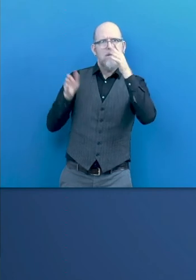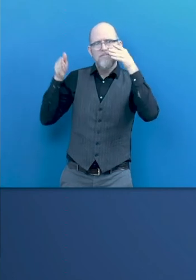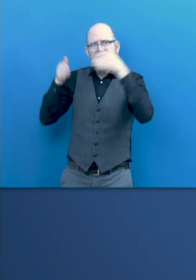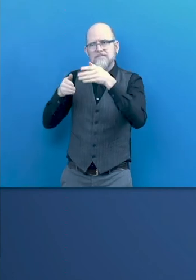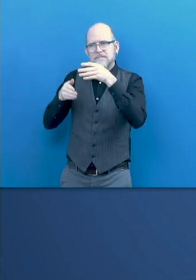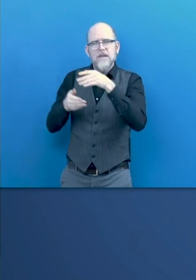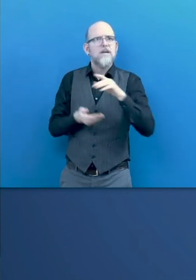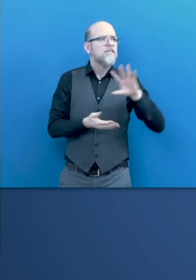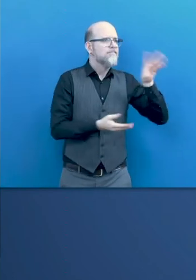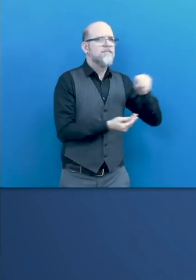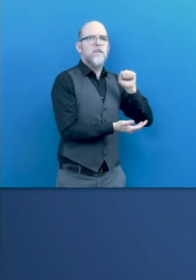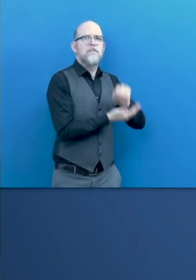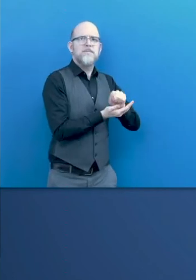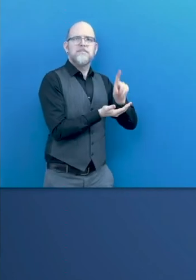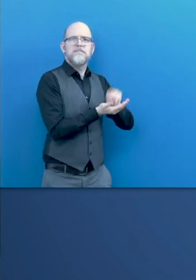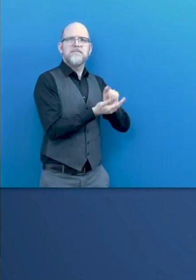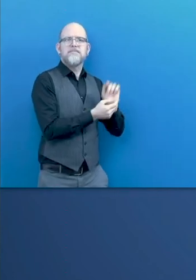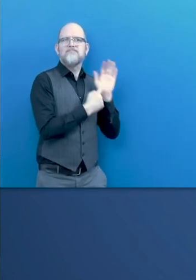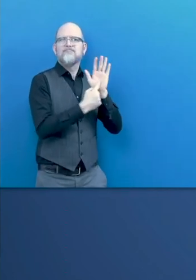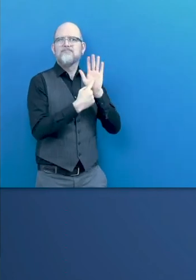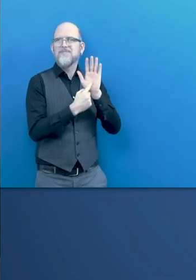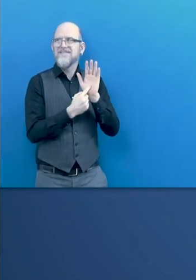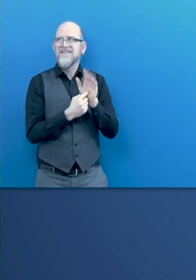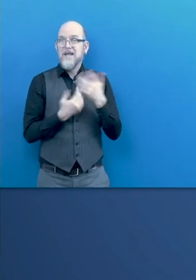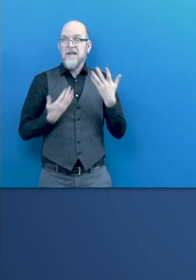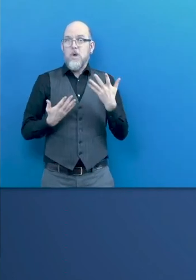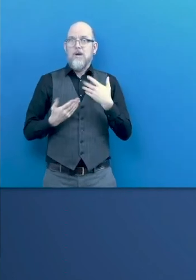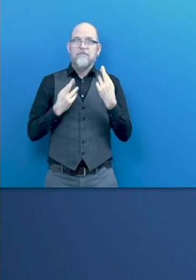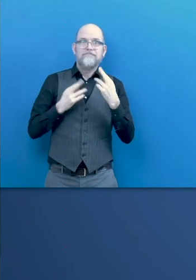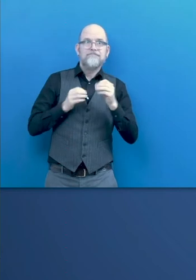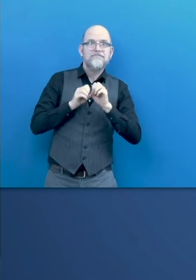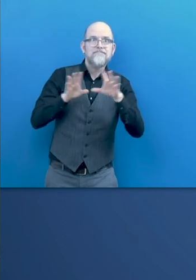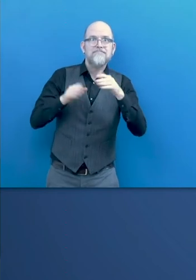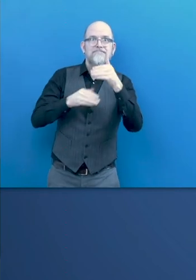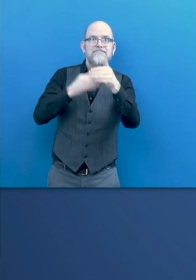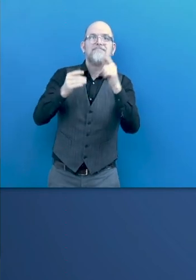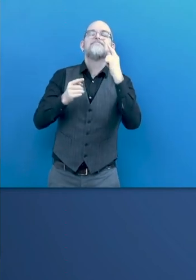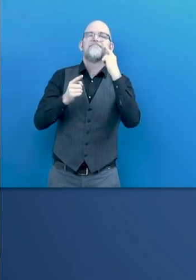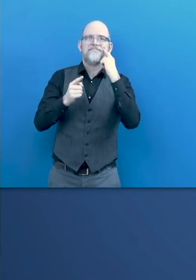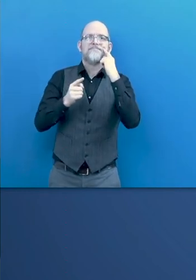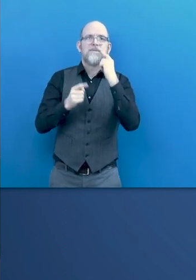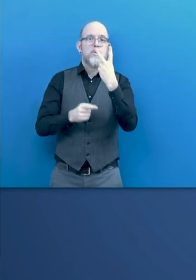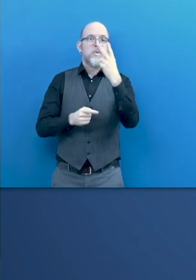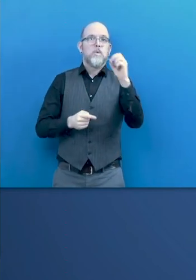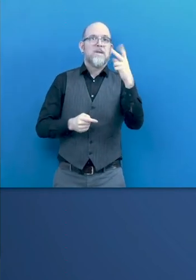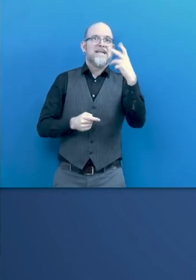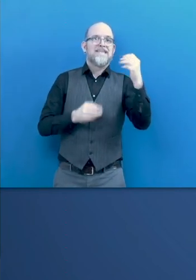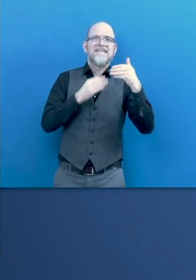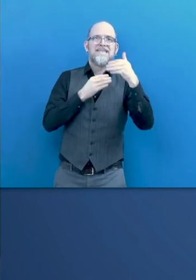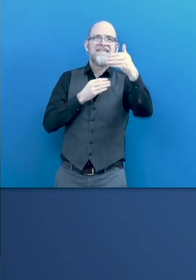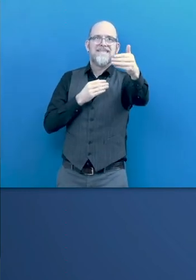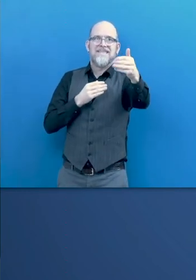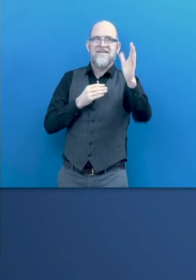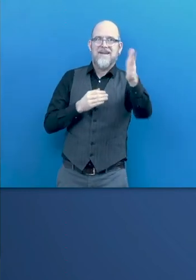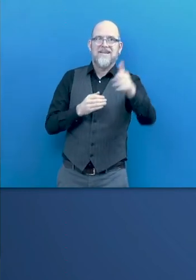the pandemic came at the beginning of 2020. So we saw that this was accelerating all sub-trends